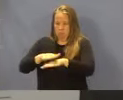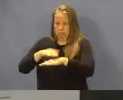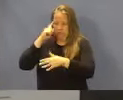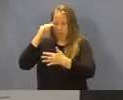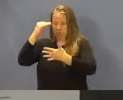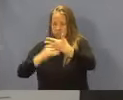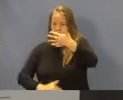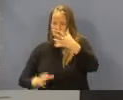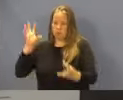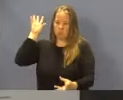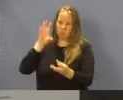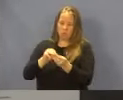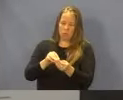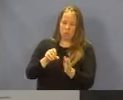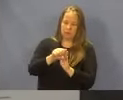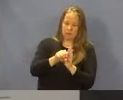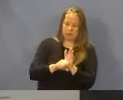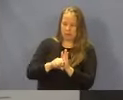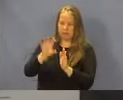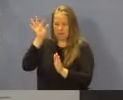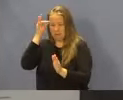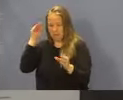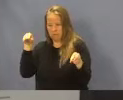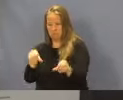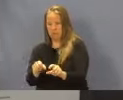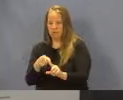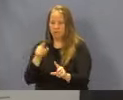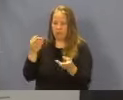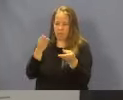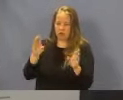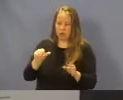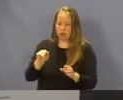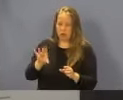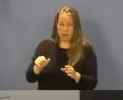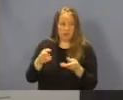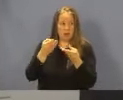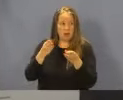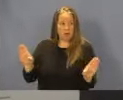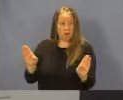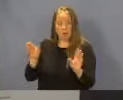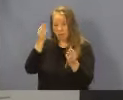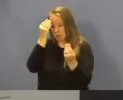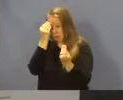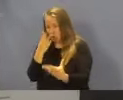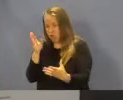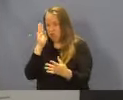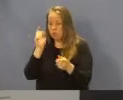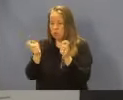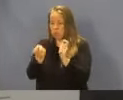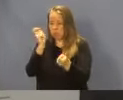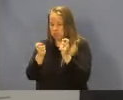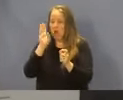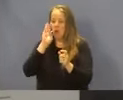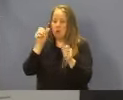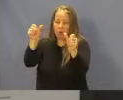the total and state funds appropriated by the general assembly. The public notice has been revised and will be posted to the